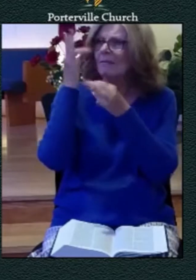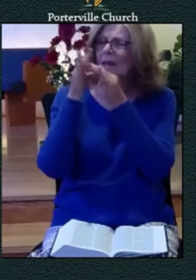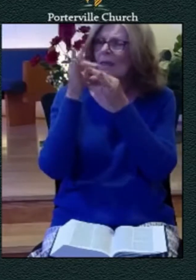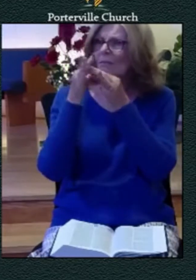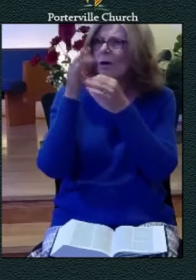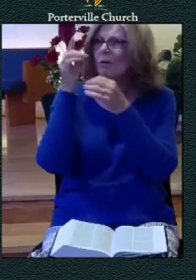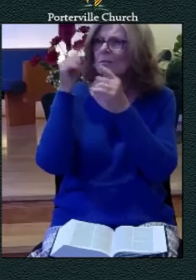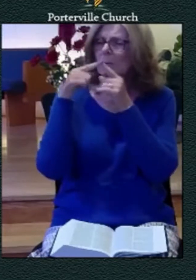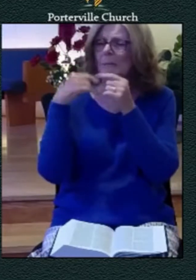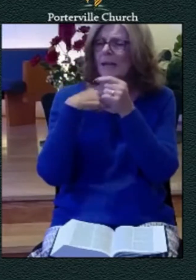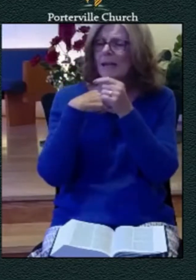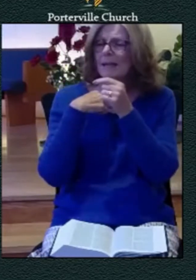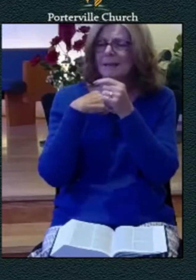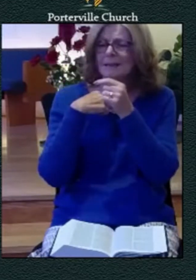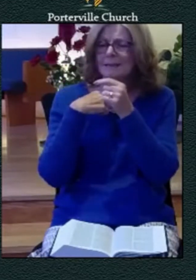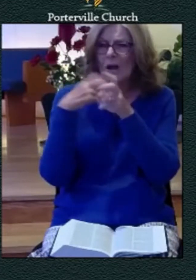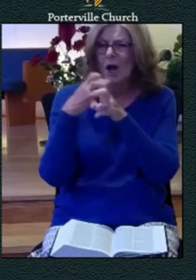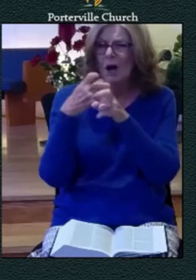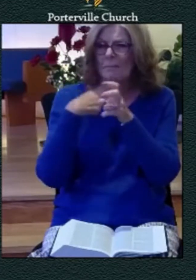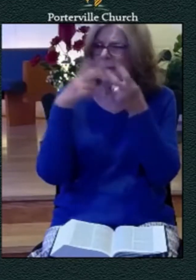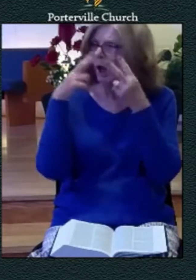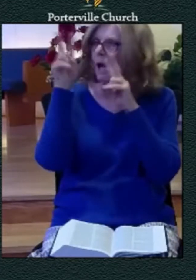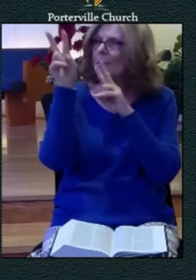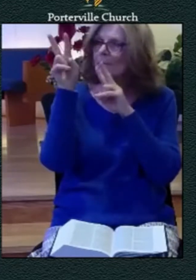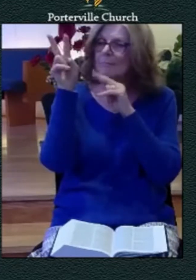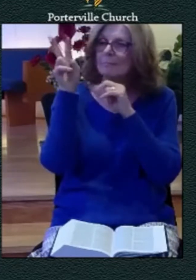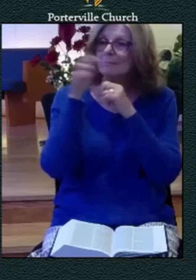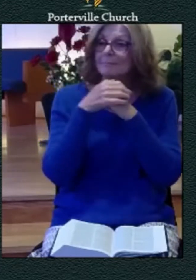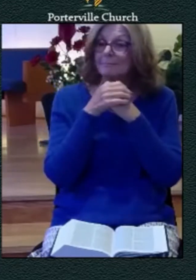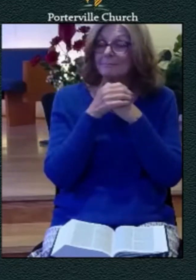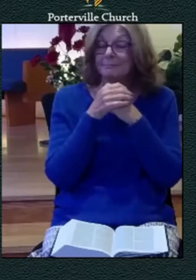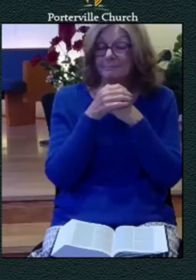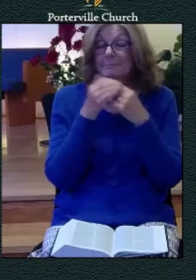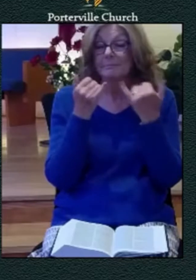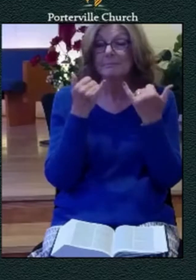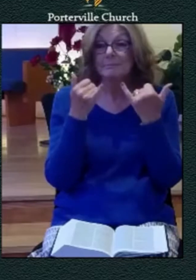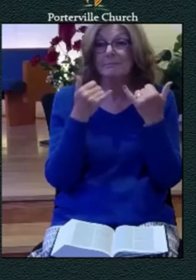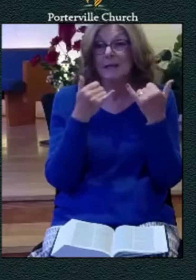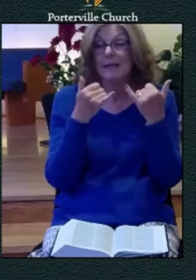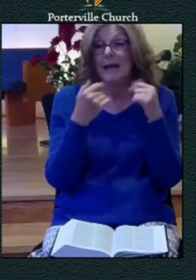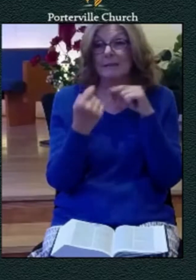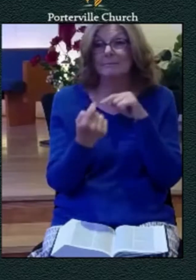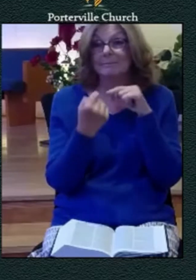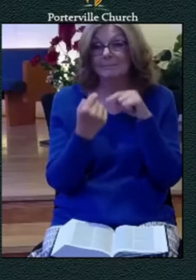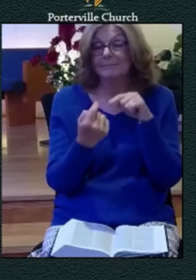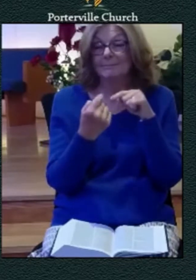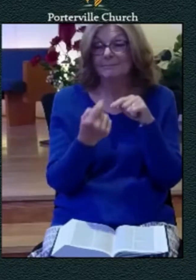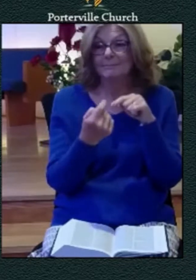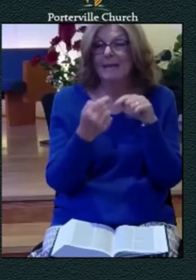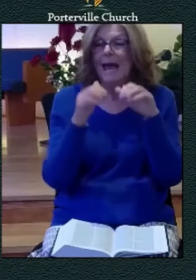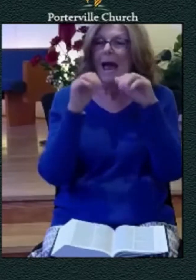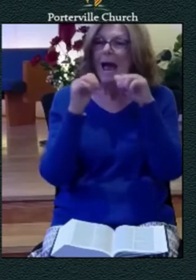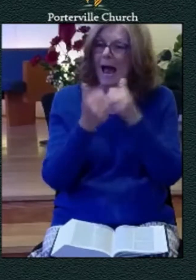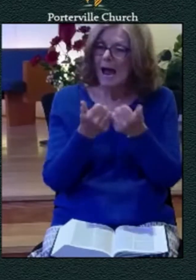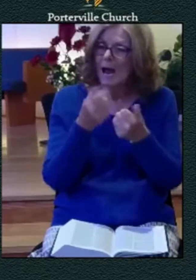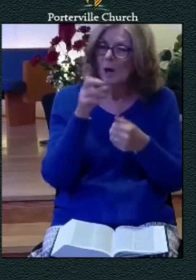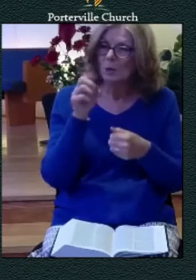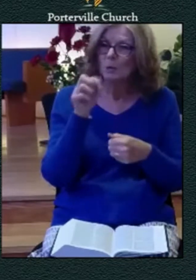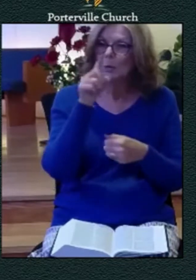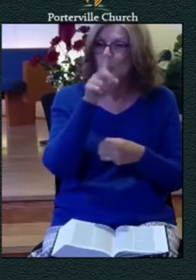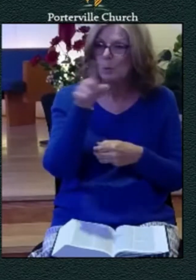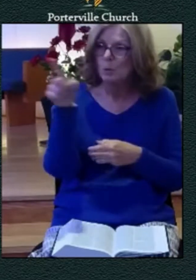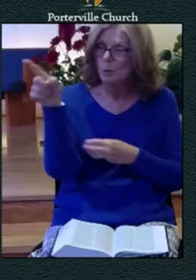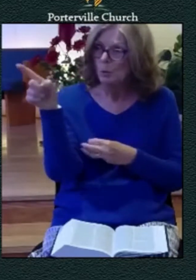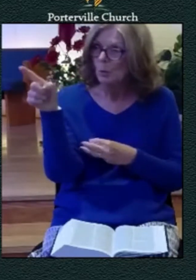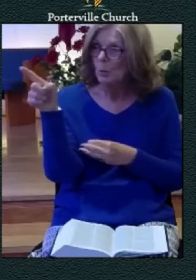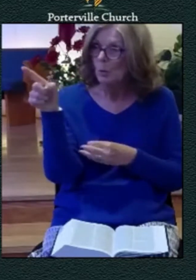so here's the vital question we're going to wrestle with this today how do you come off the victor spiritually